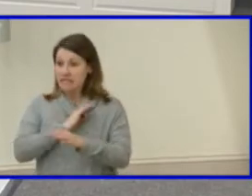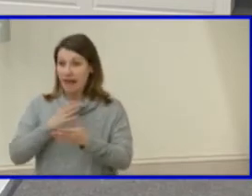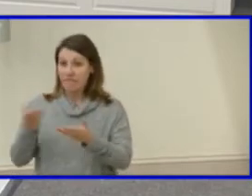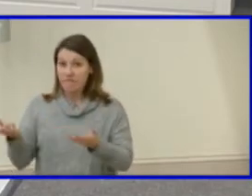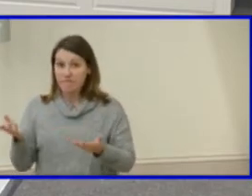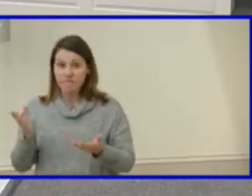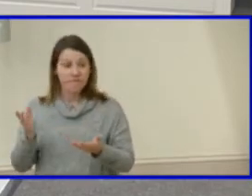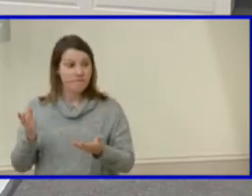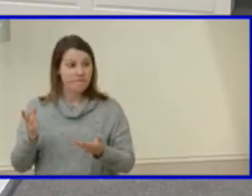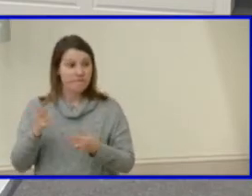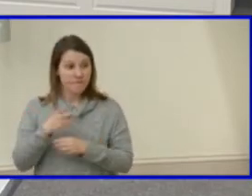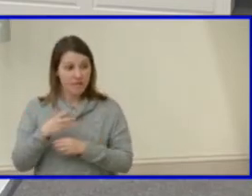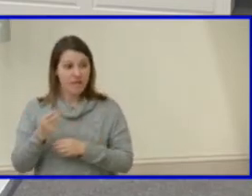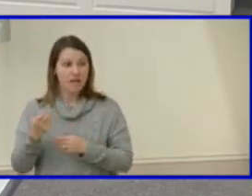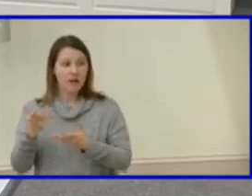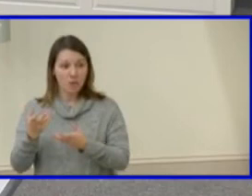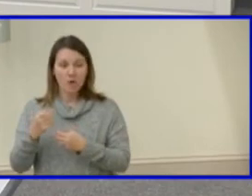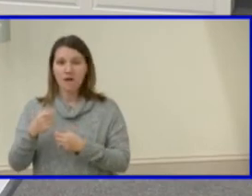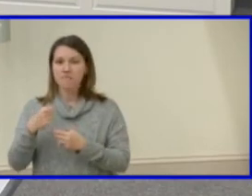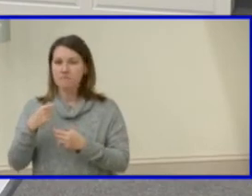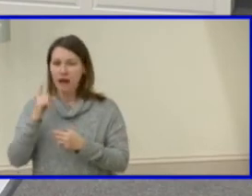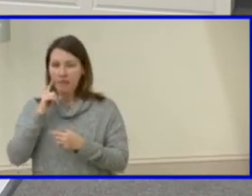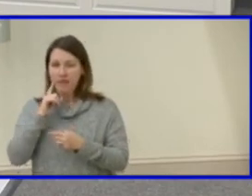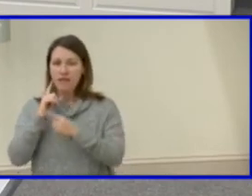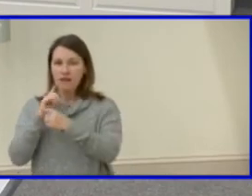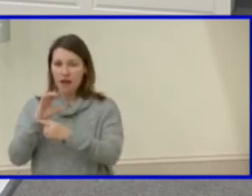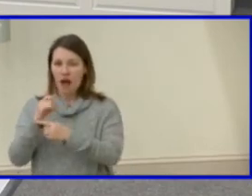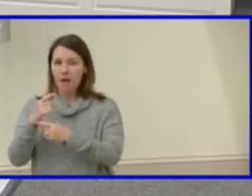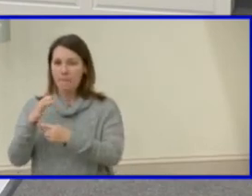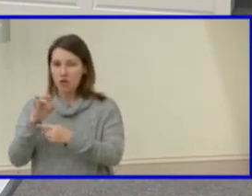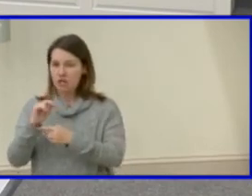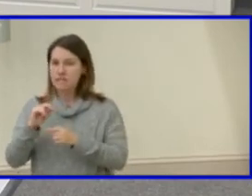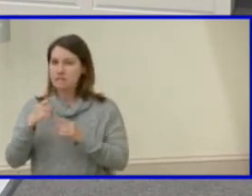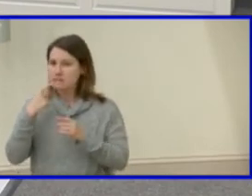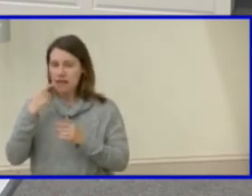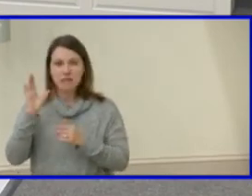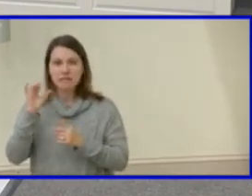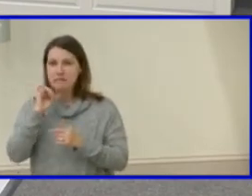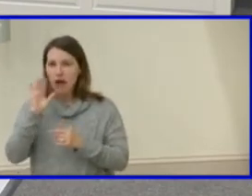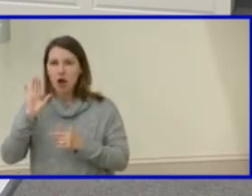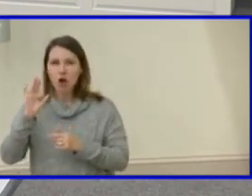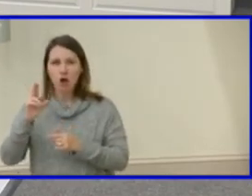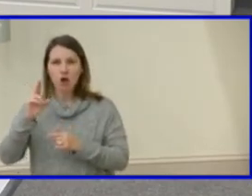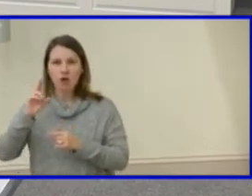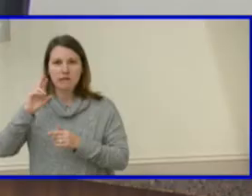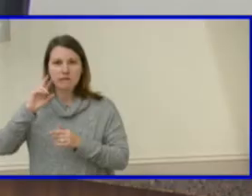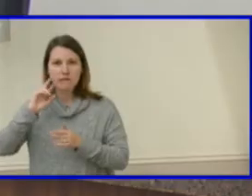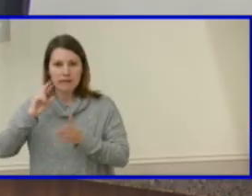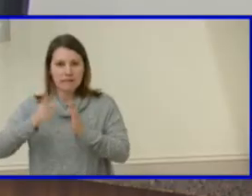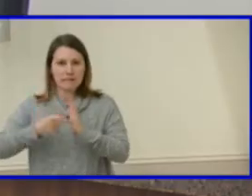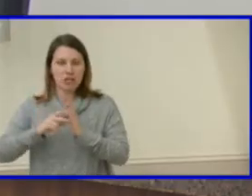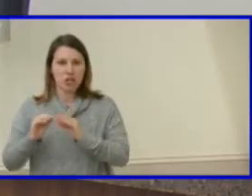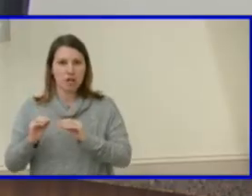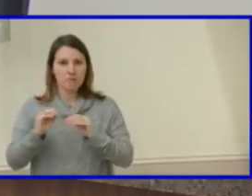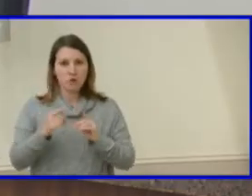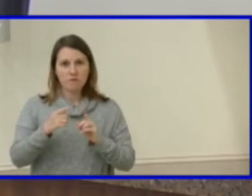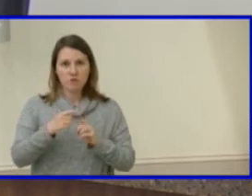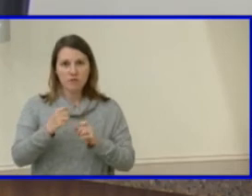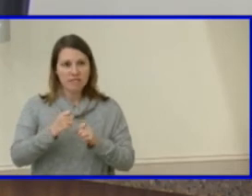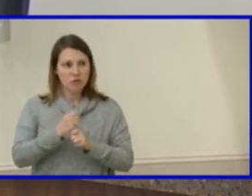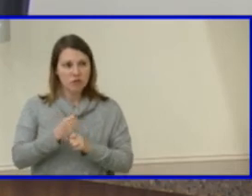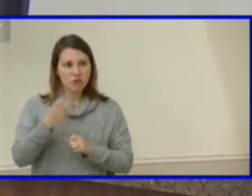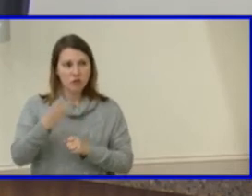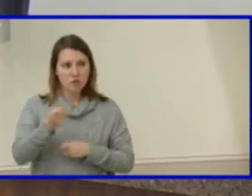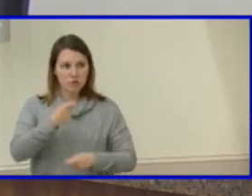atkins question as well i think um while mrs ogburn indicated that it wasn't her intent in moving it um up to year two to replace